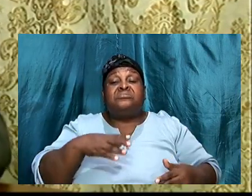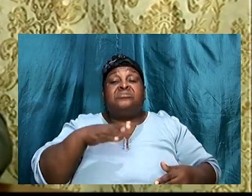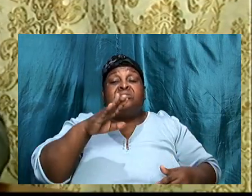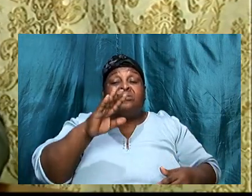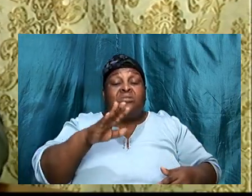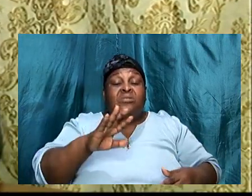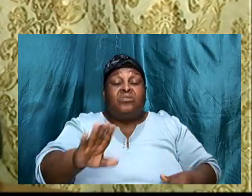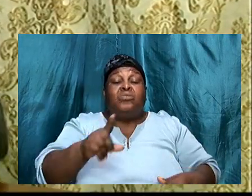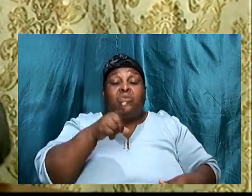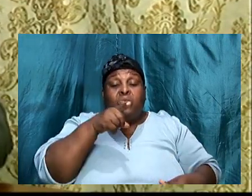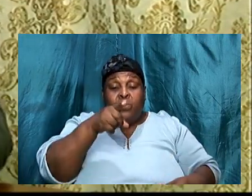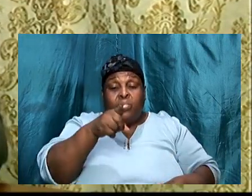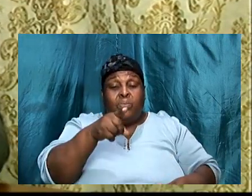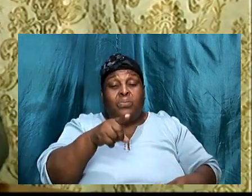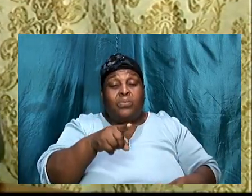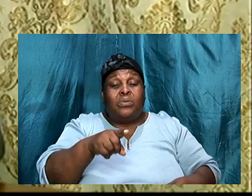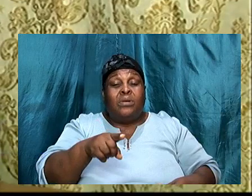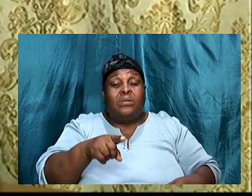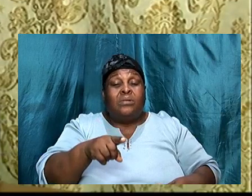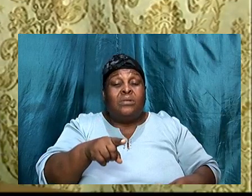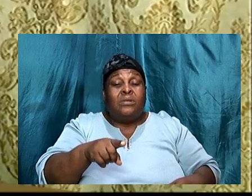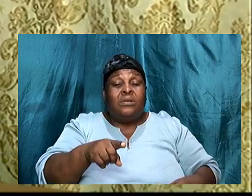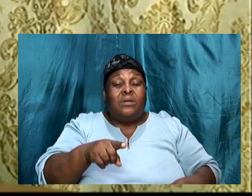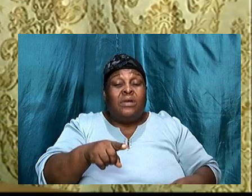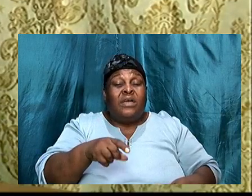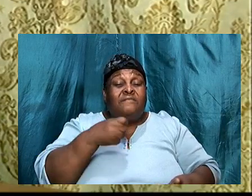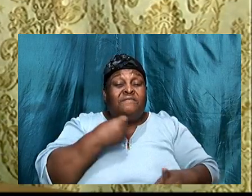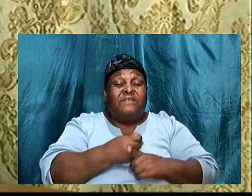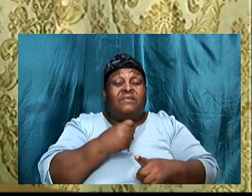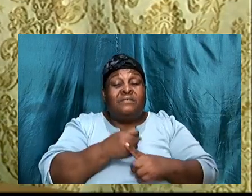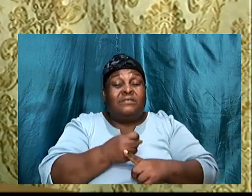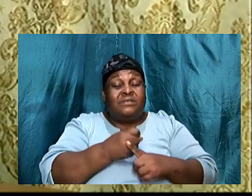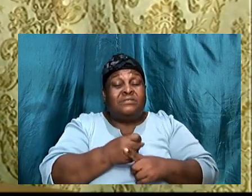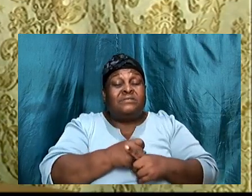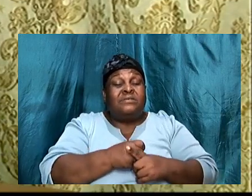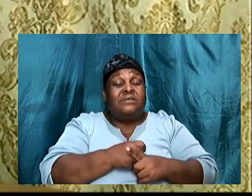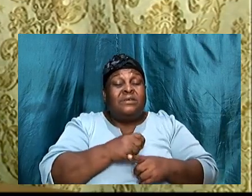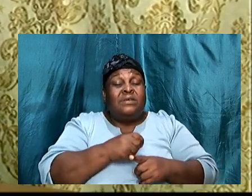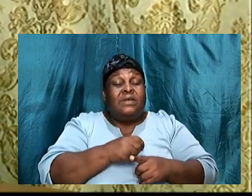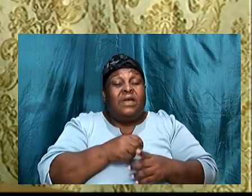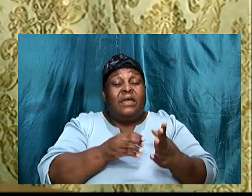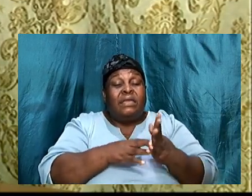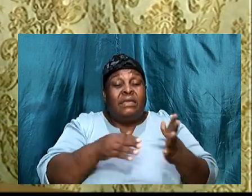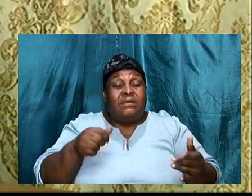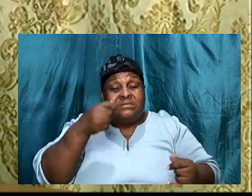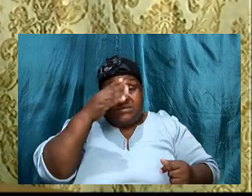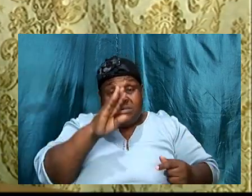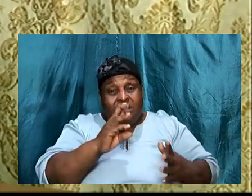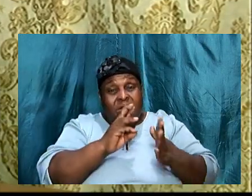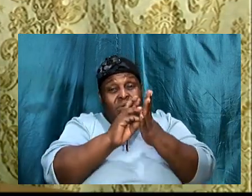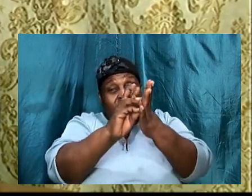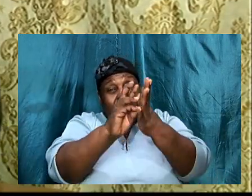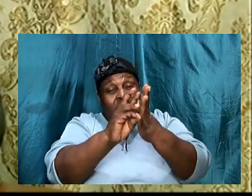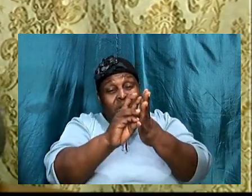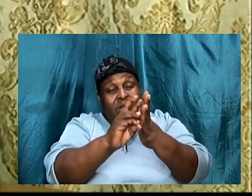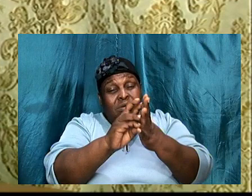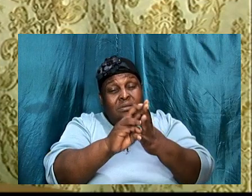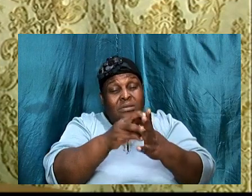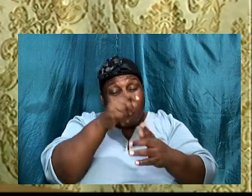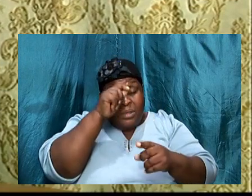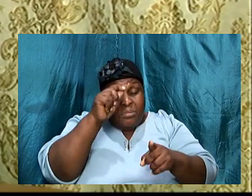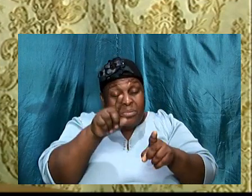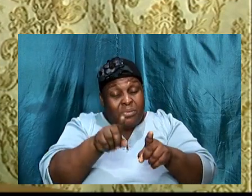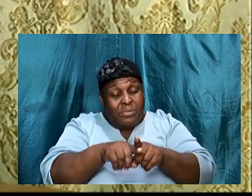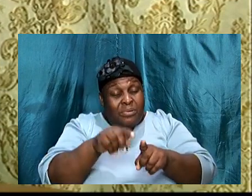and brethren, we have got to, spend the time now, to find the mind of God, because, we are, we are, wrestling